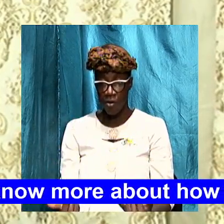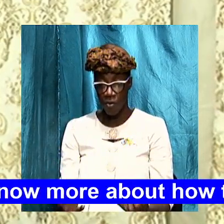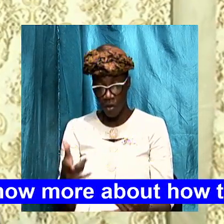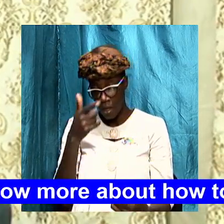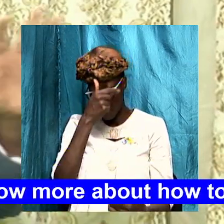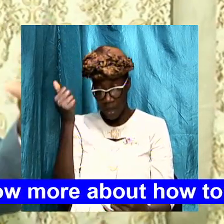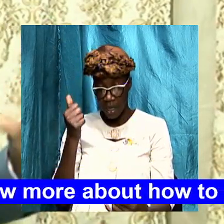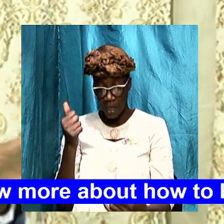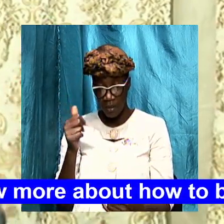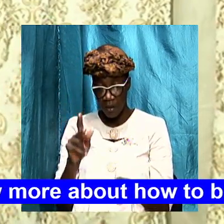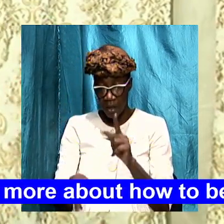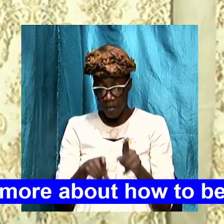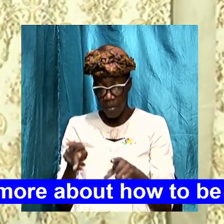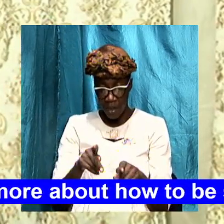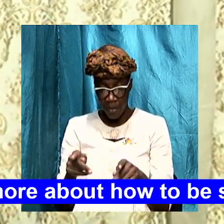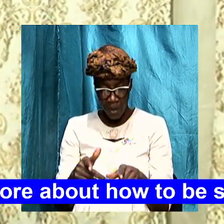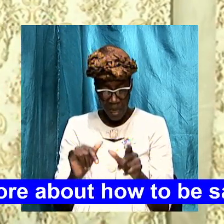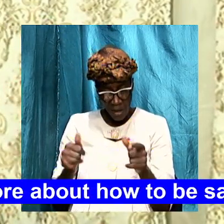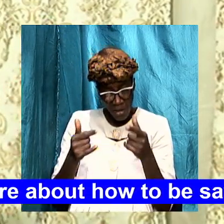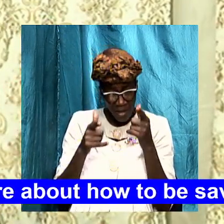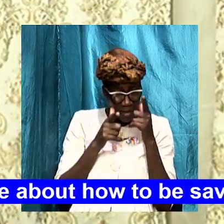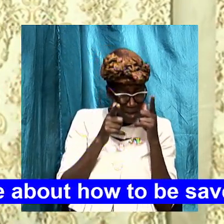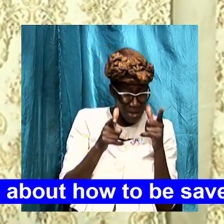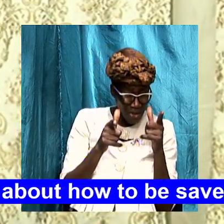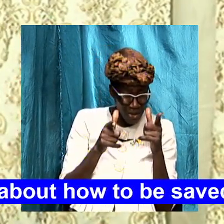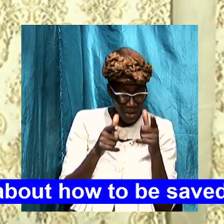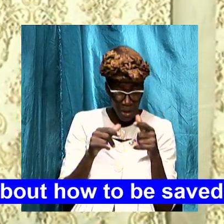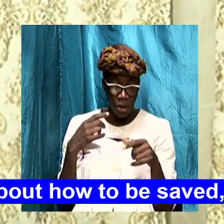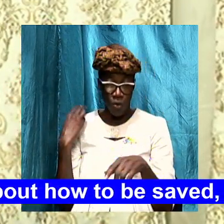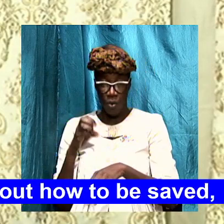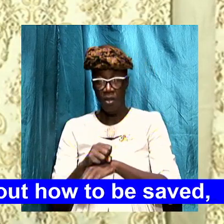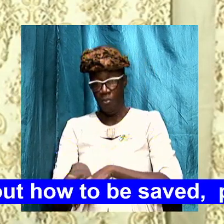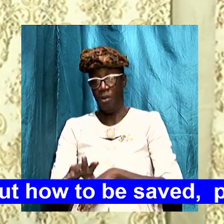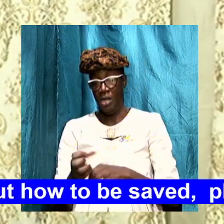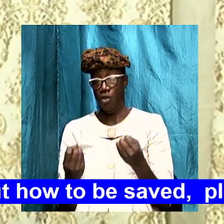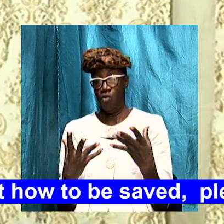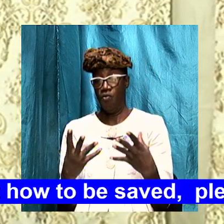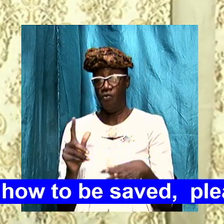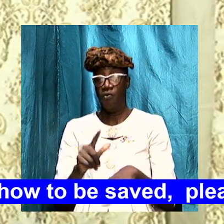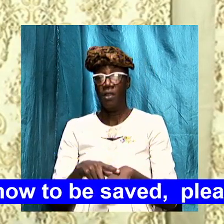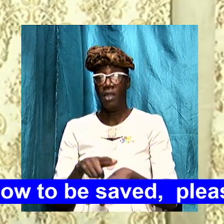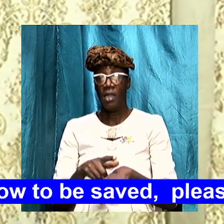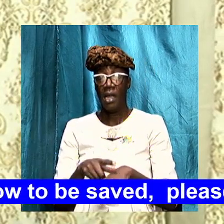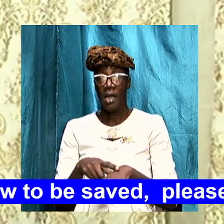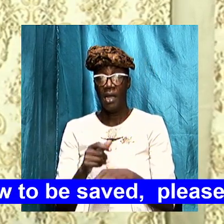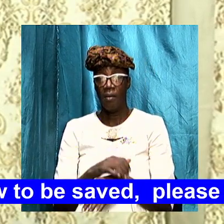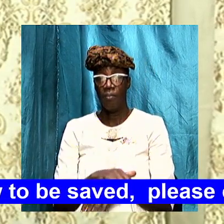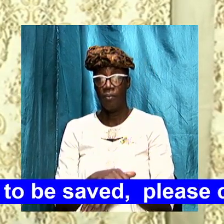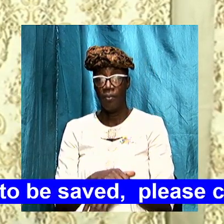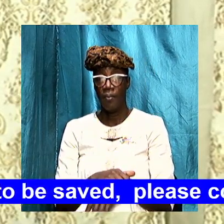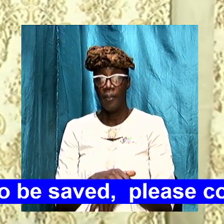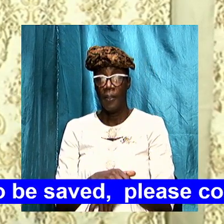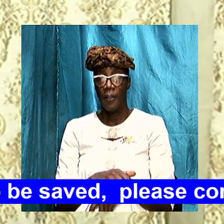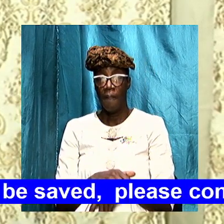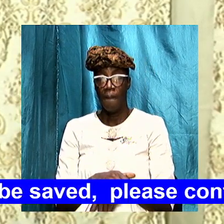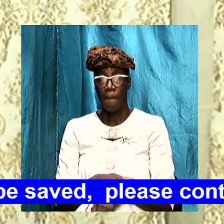folks had glossed over it earlier we have spent enough time but just to make the point